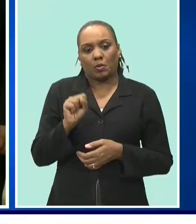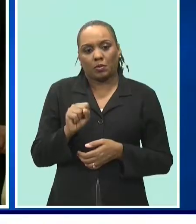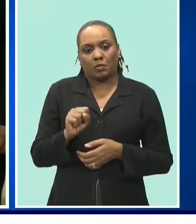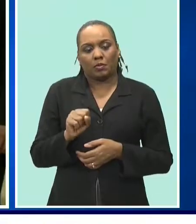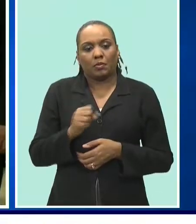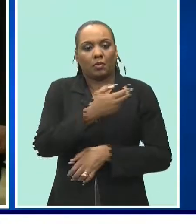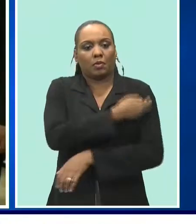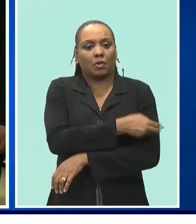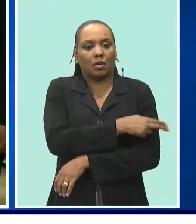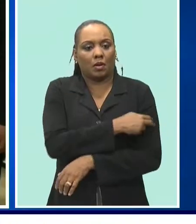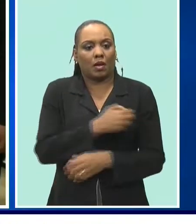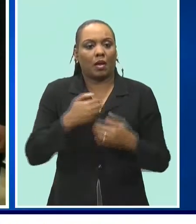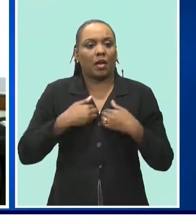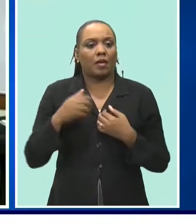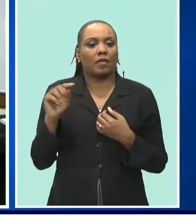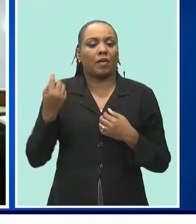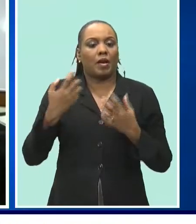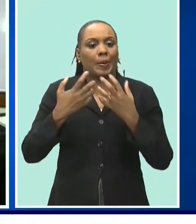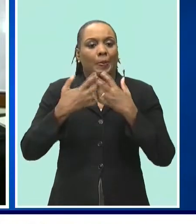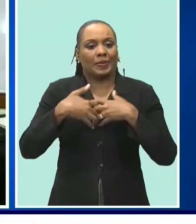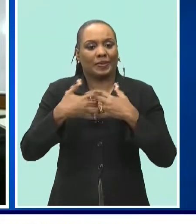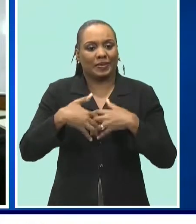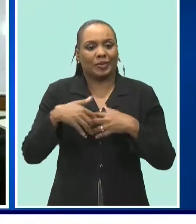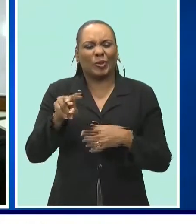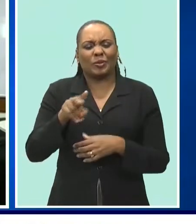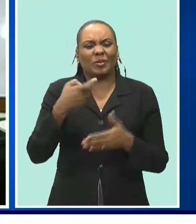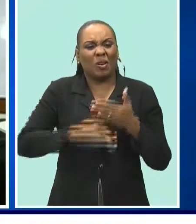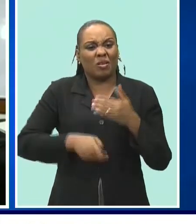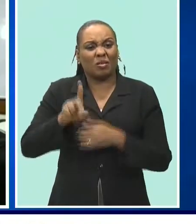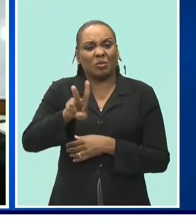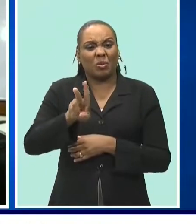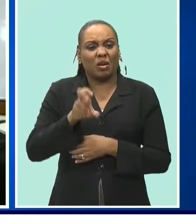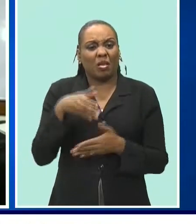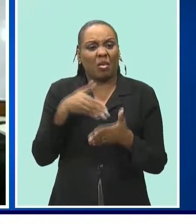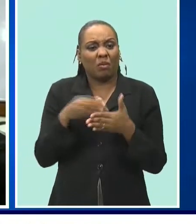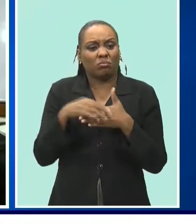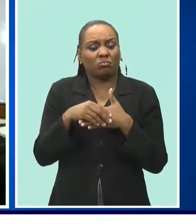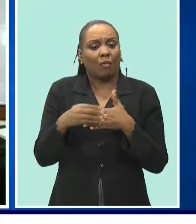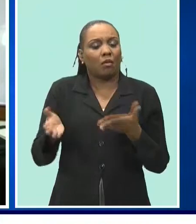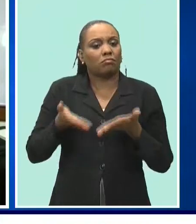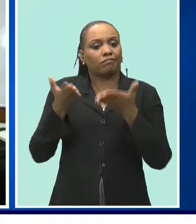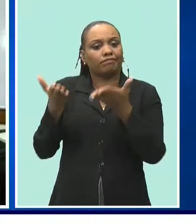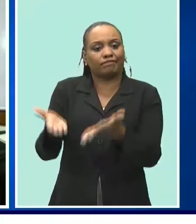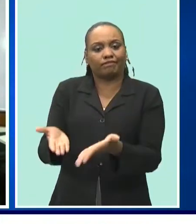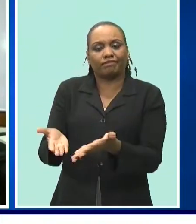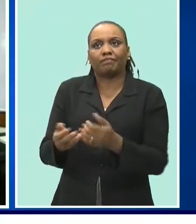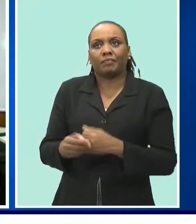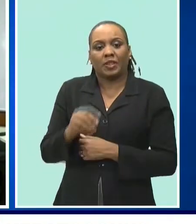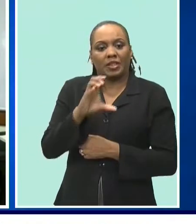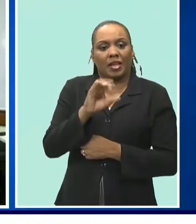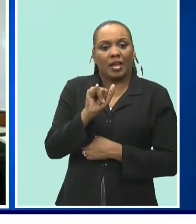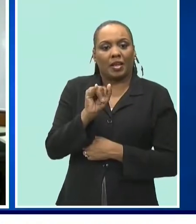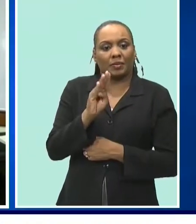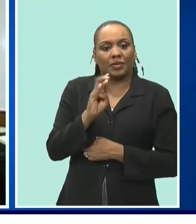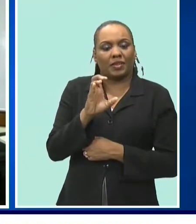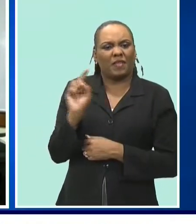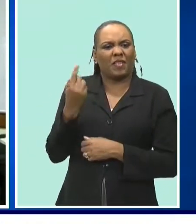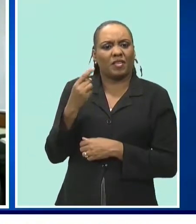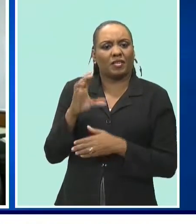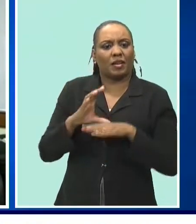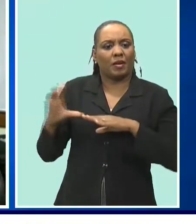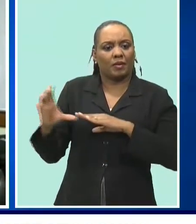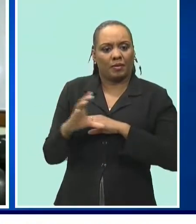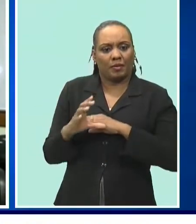first pentagram tomography machine that 200 000 device was presented this morning by cibc first caribbean and